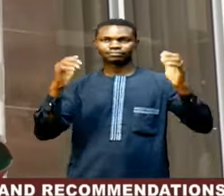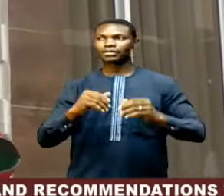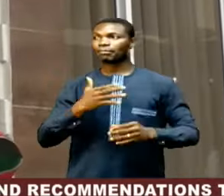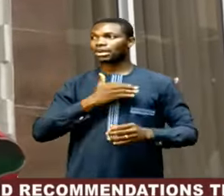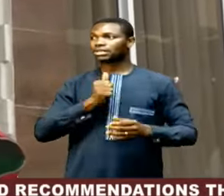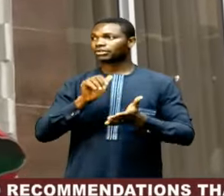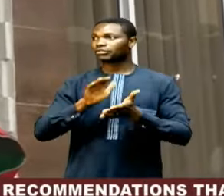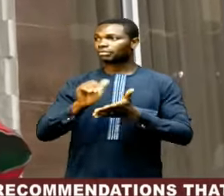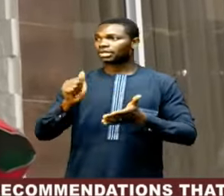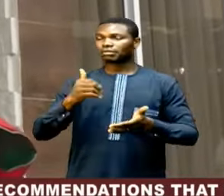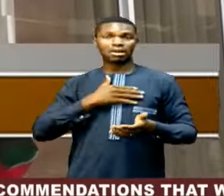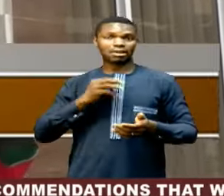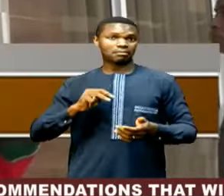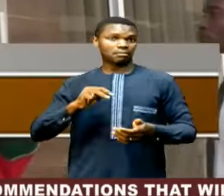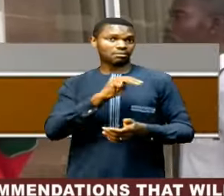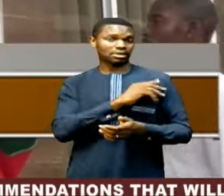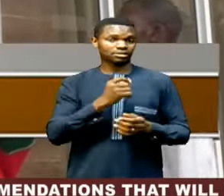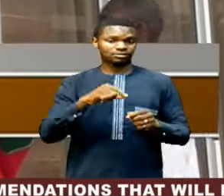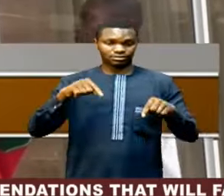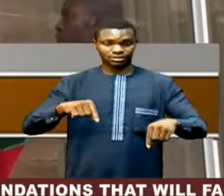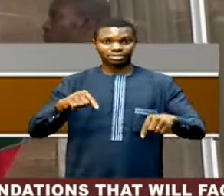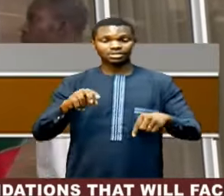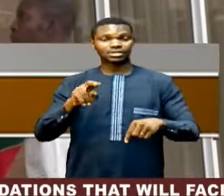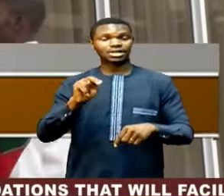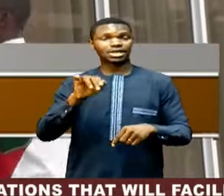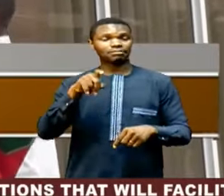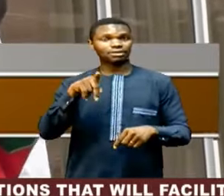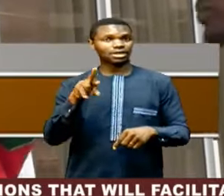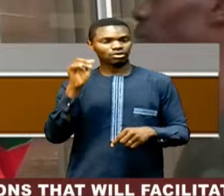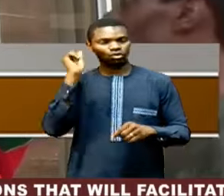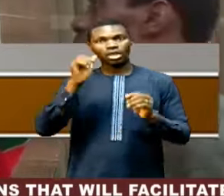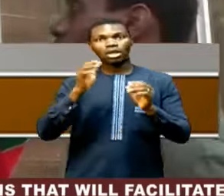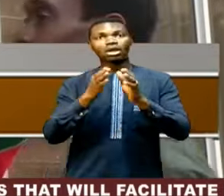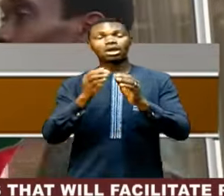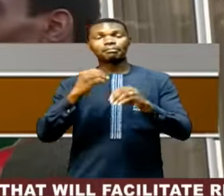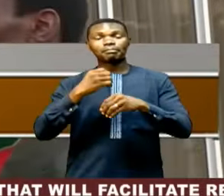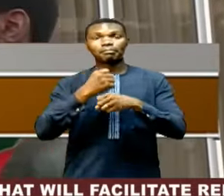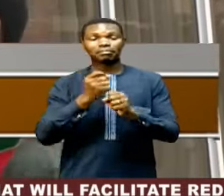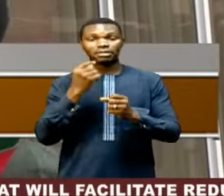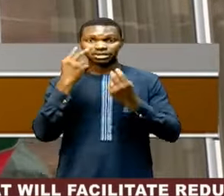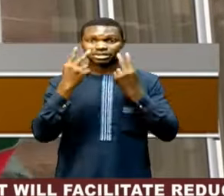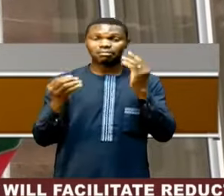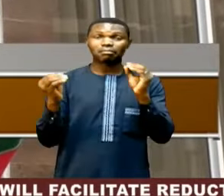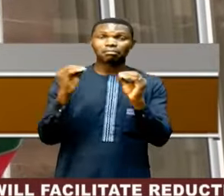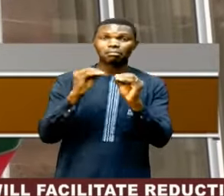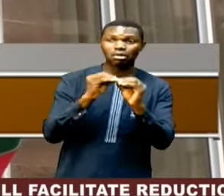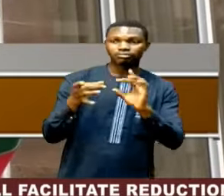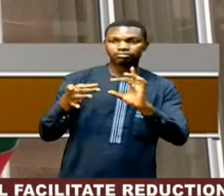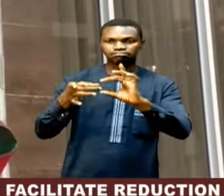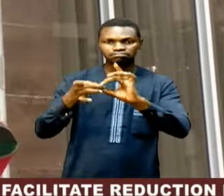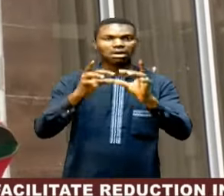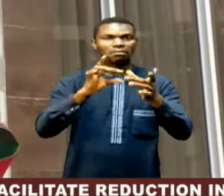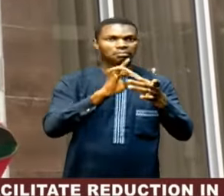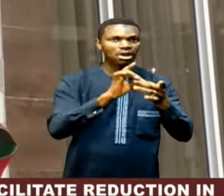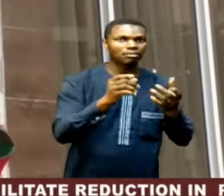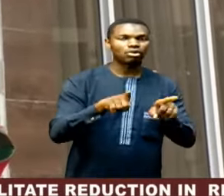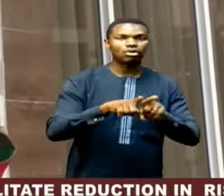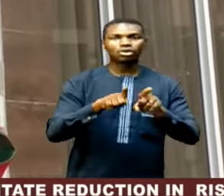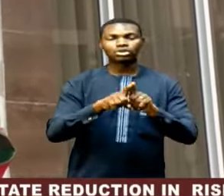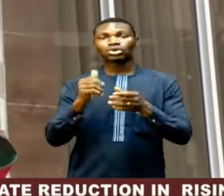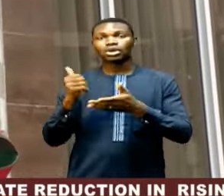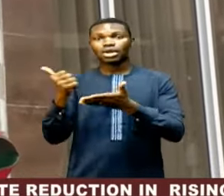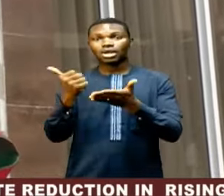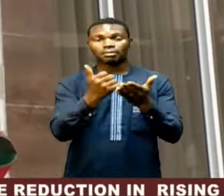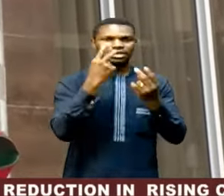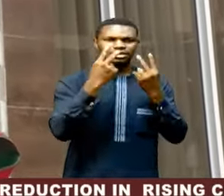believe my membership of this Institute will expose me more to this network and will also expose me to relevant